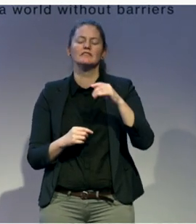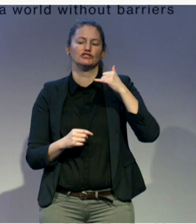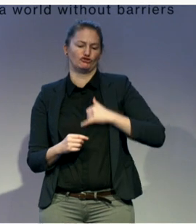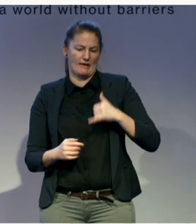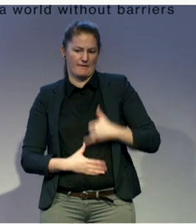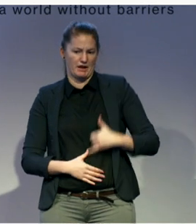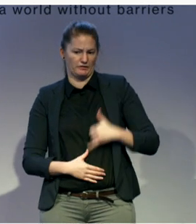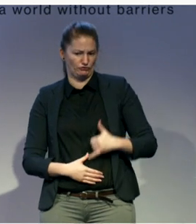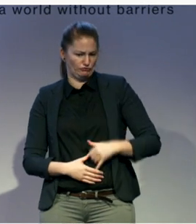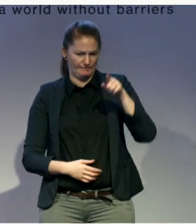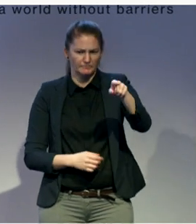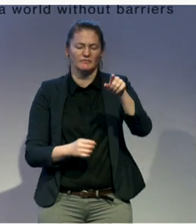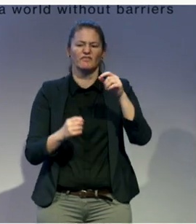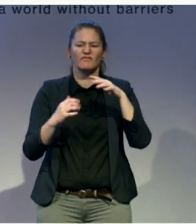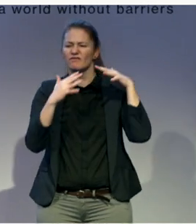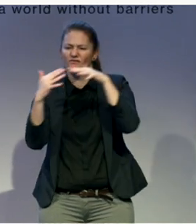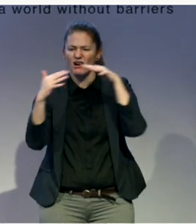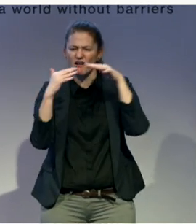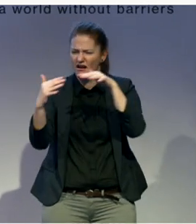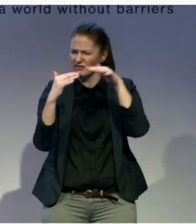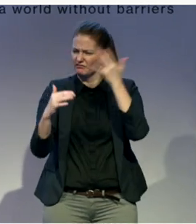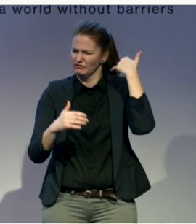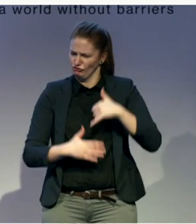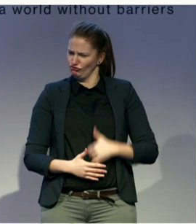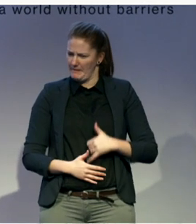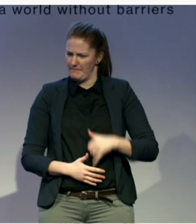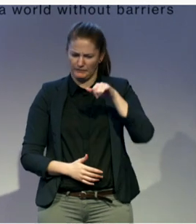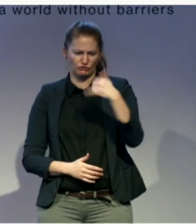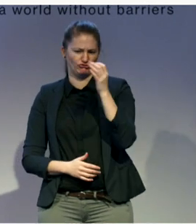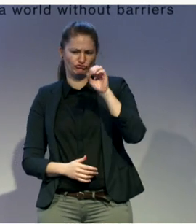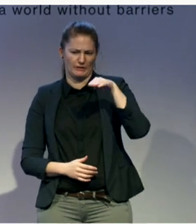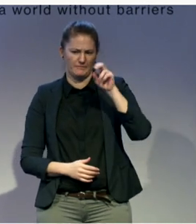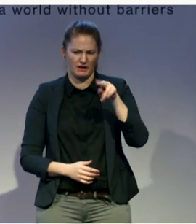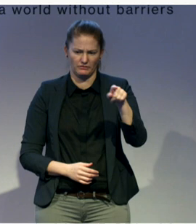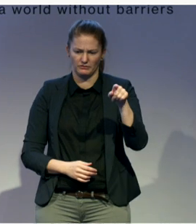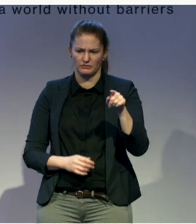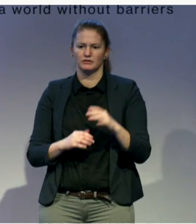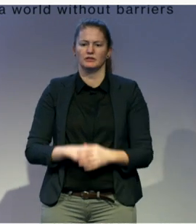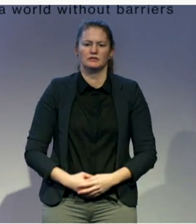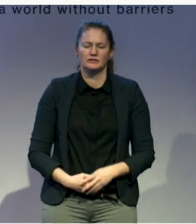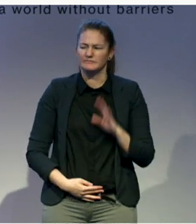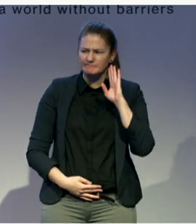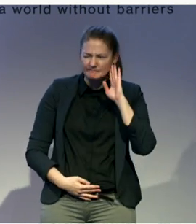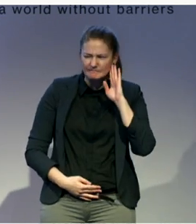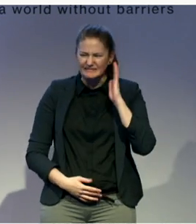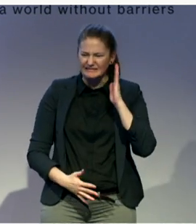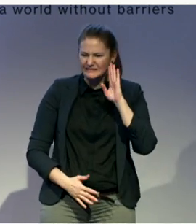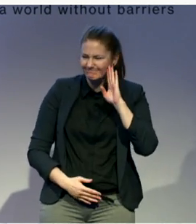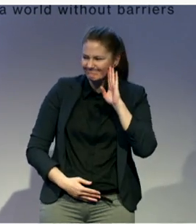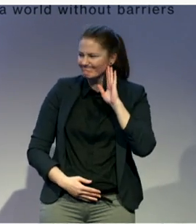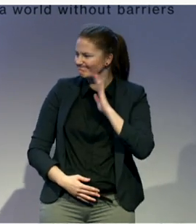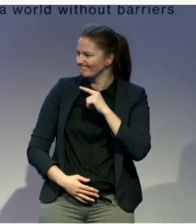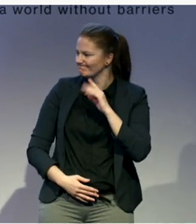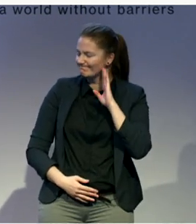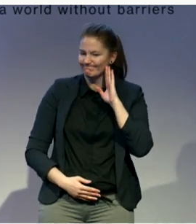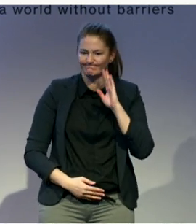country in sub-Saharan Africa to eliminate trachoma. And the group also wrapped up a Million Miracles campaign, is that right? Which raised money